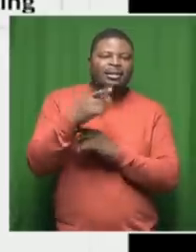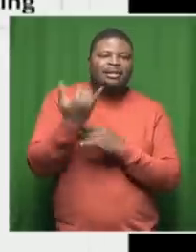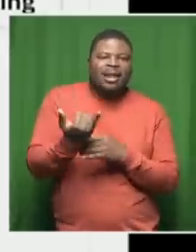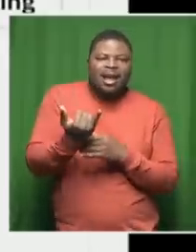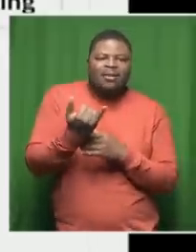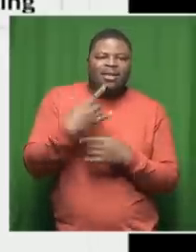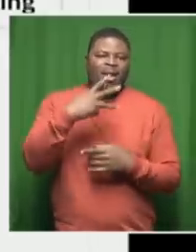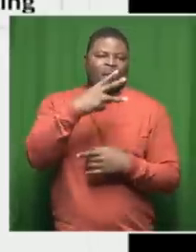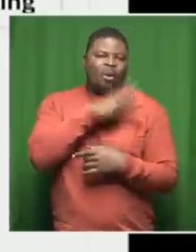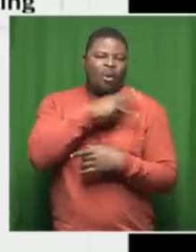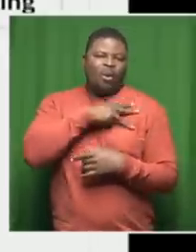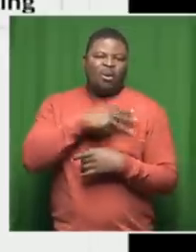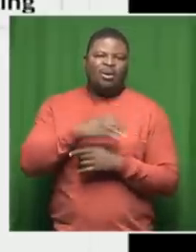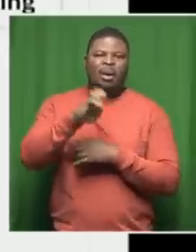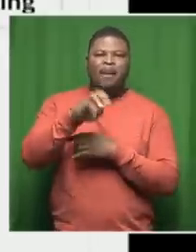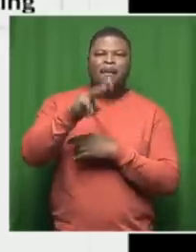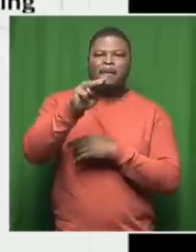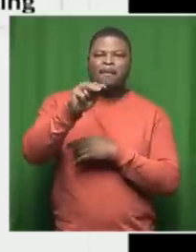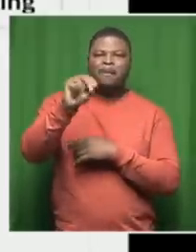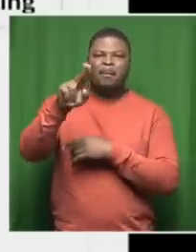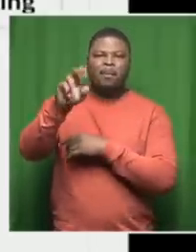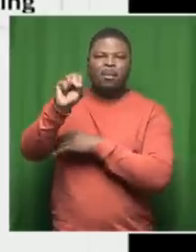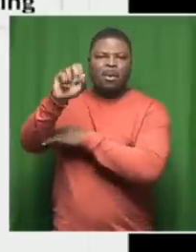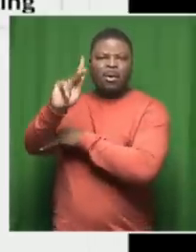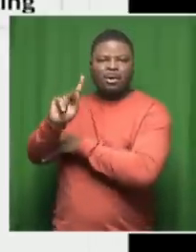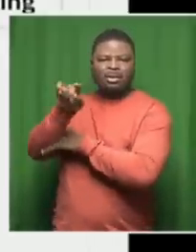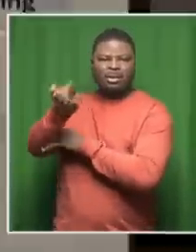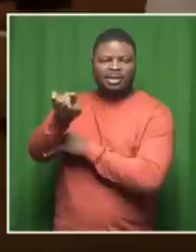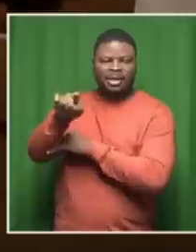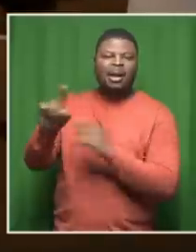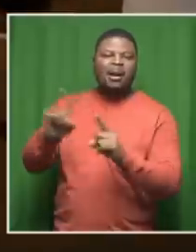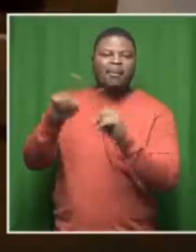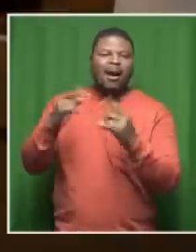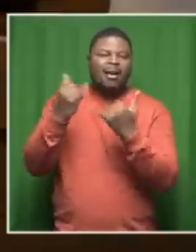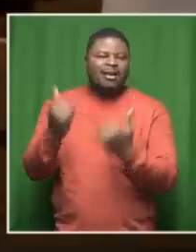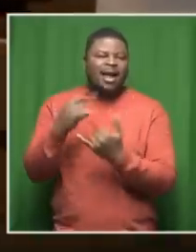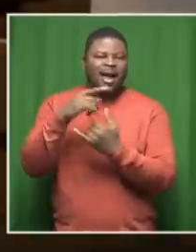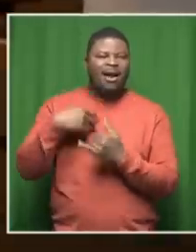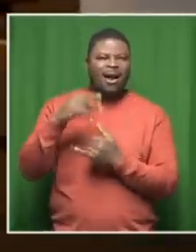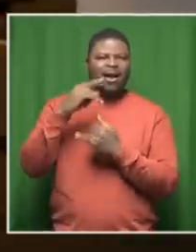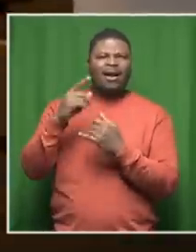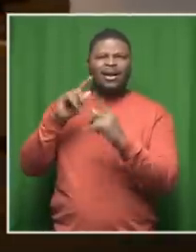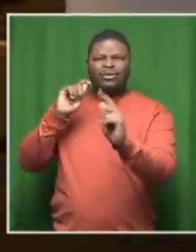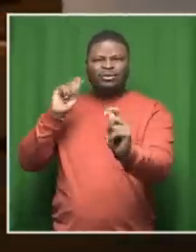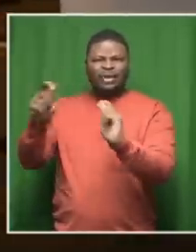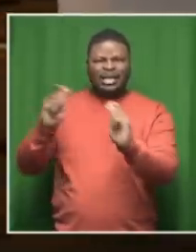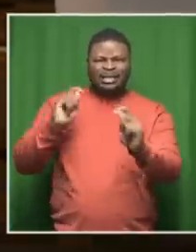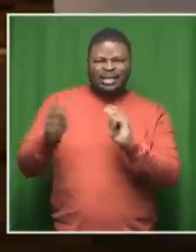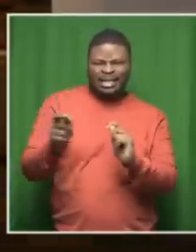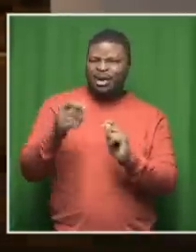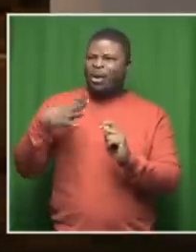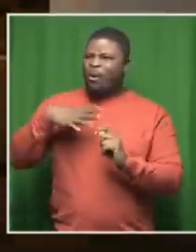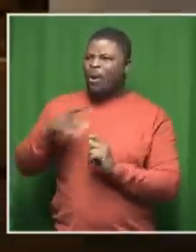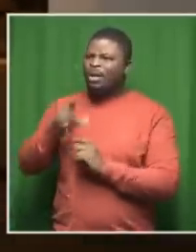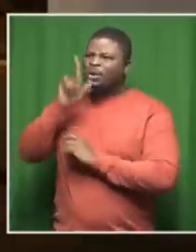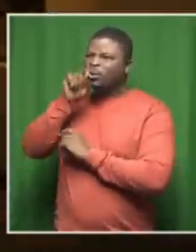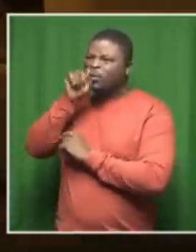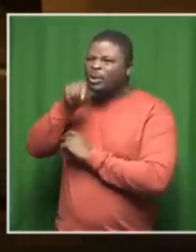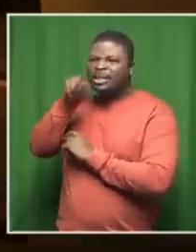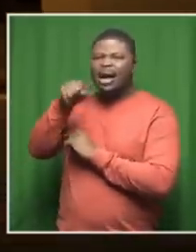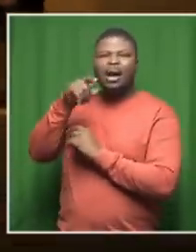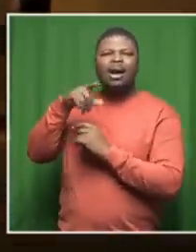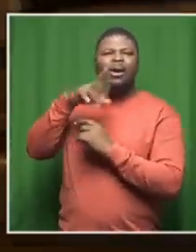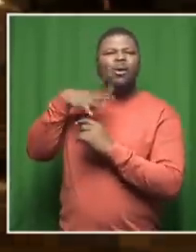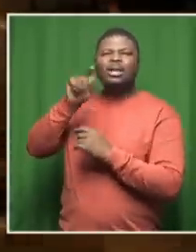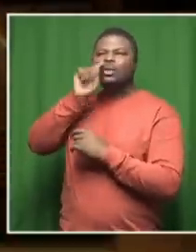so inconspicuous it's such a nothing thing is he reinventing twitter or is he killing it